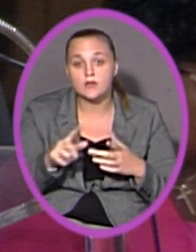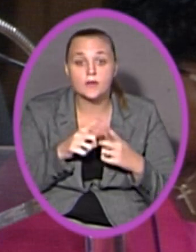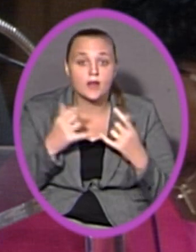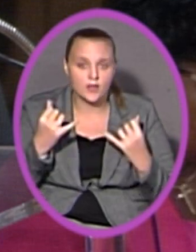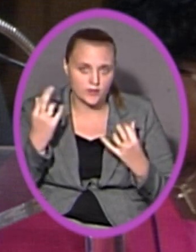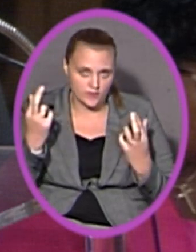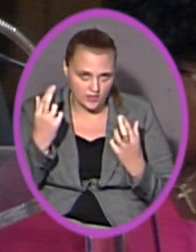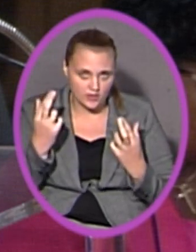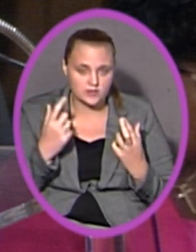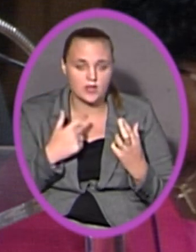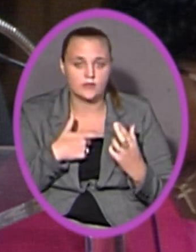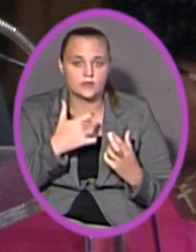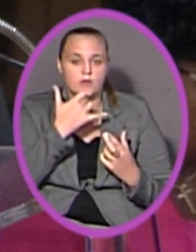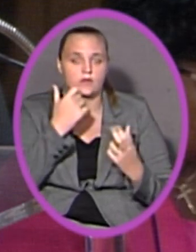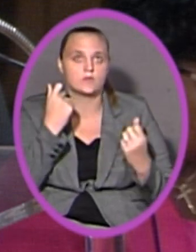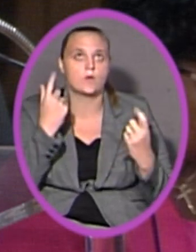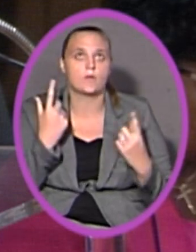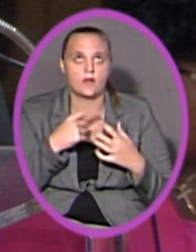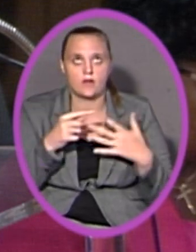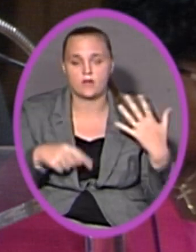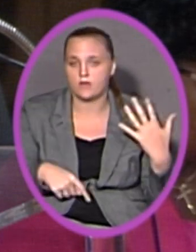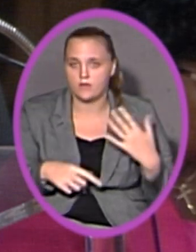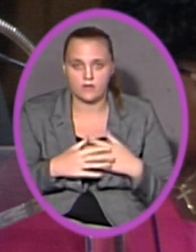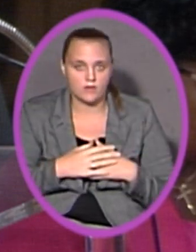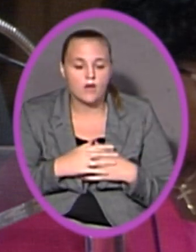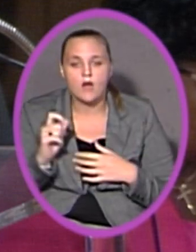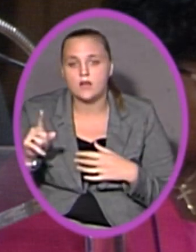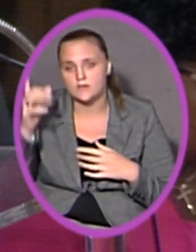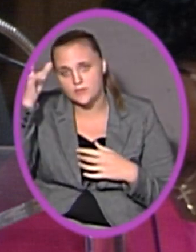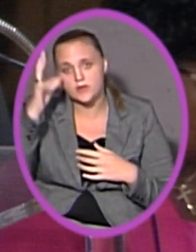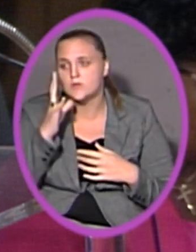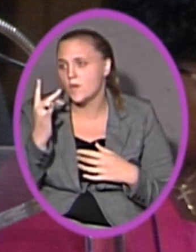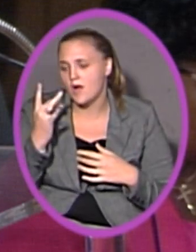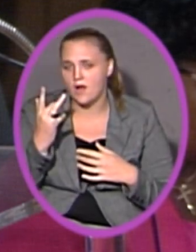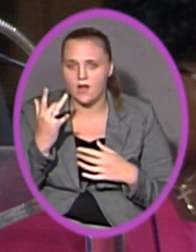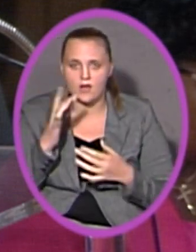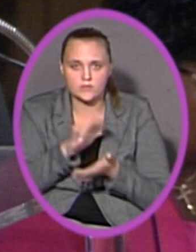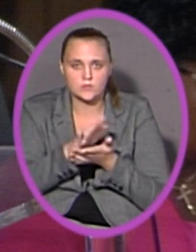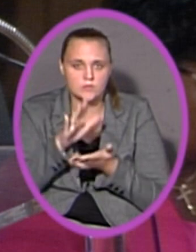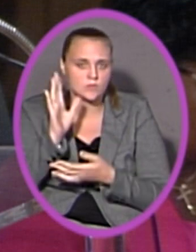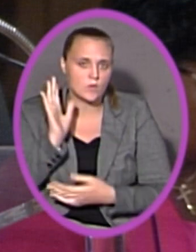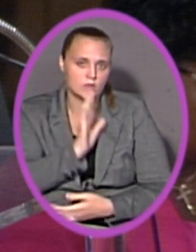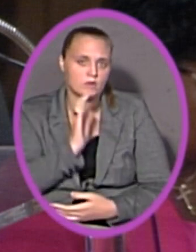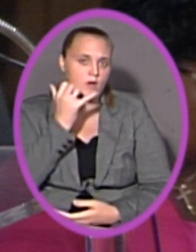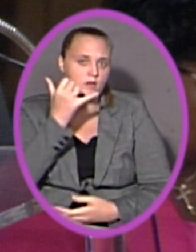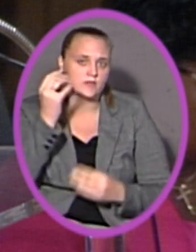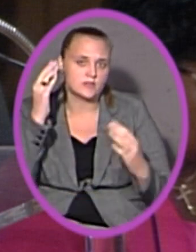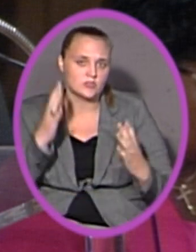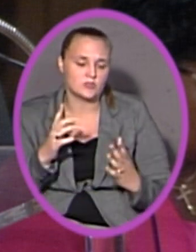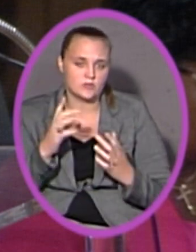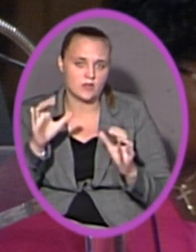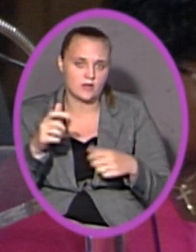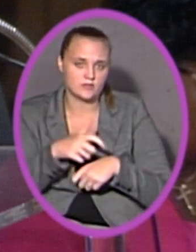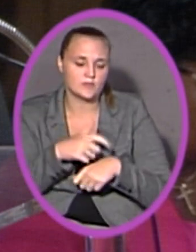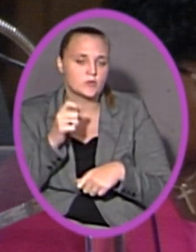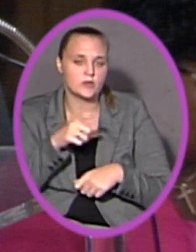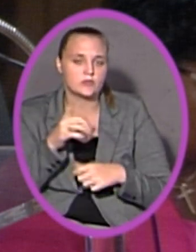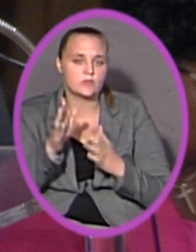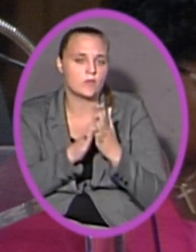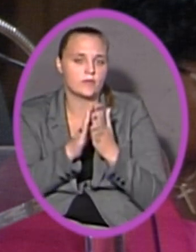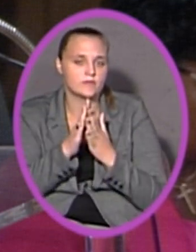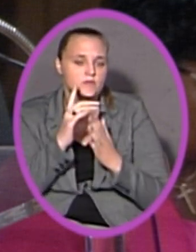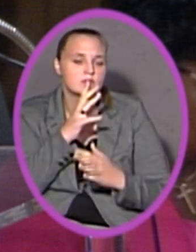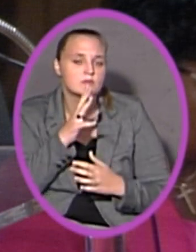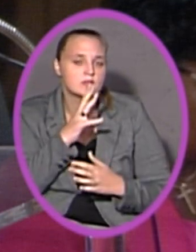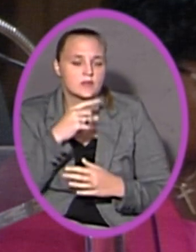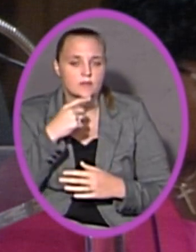realize that I was wrong on so many levels. I asked my parents why the school board would call a teacher during class time to question her motives for speaking